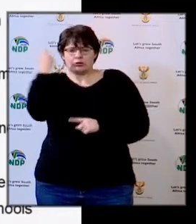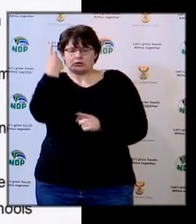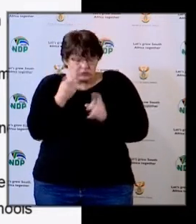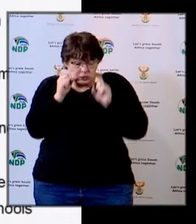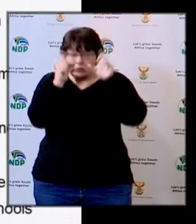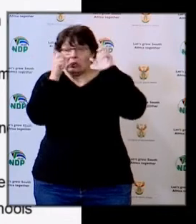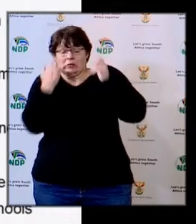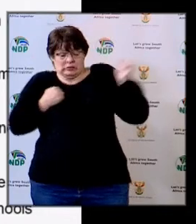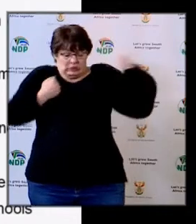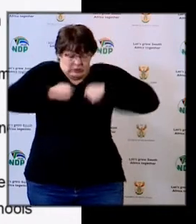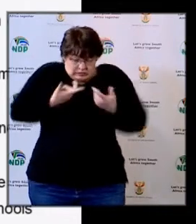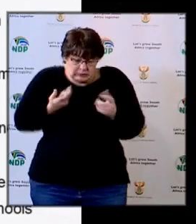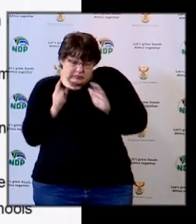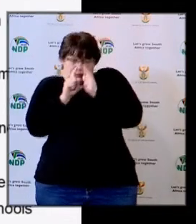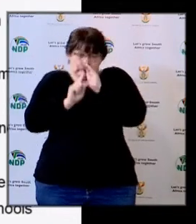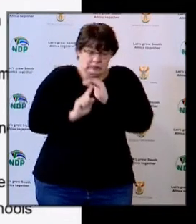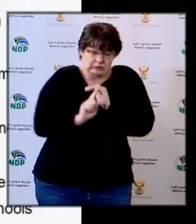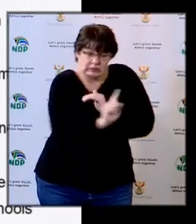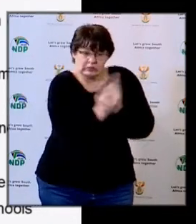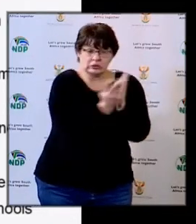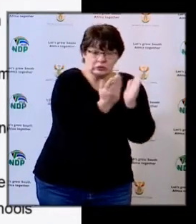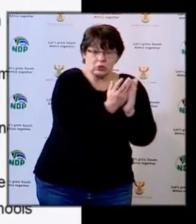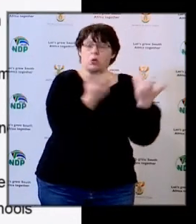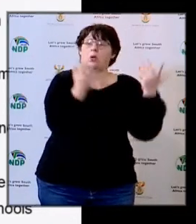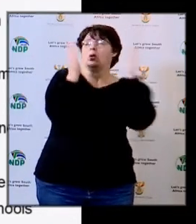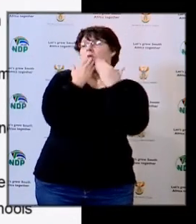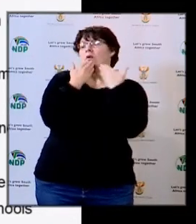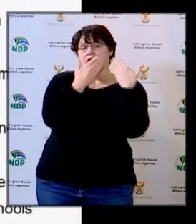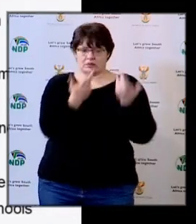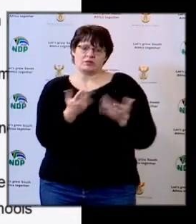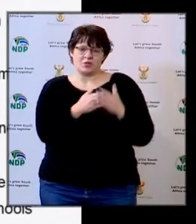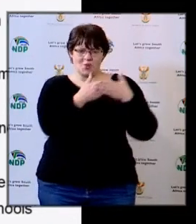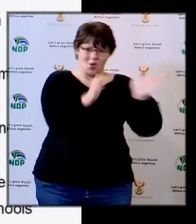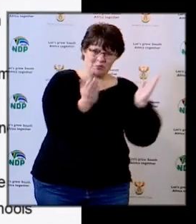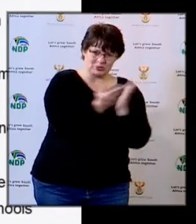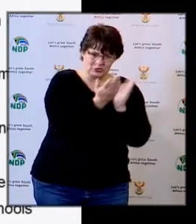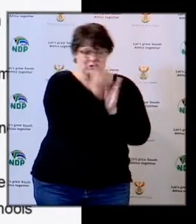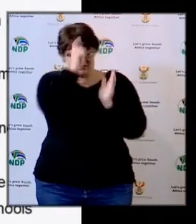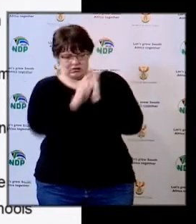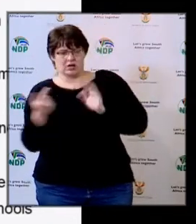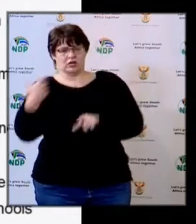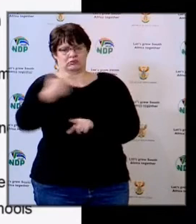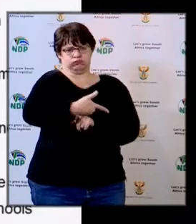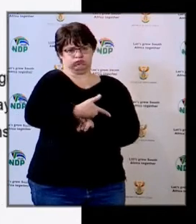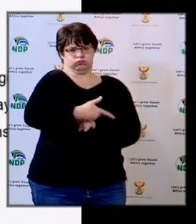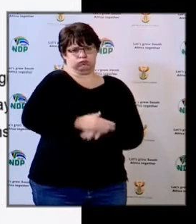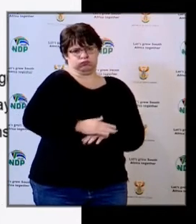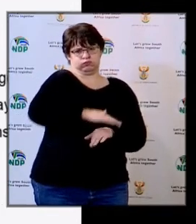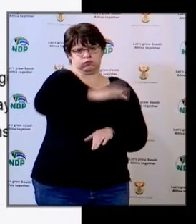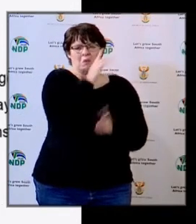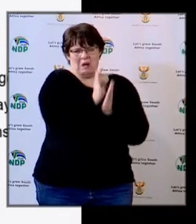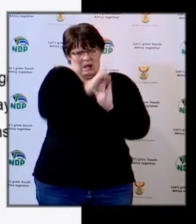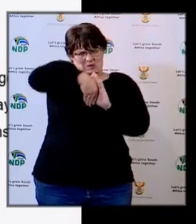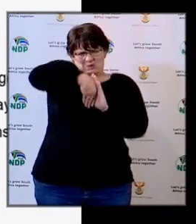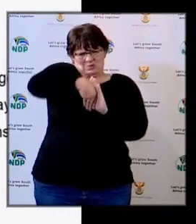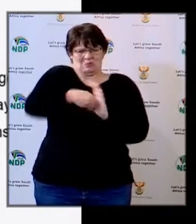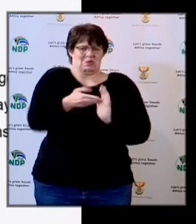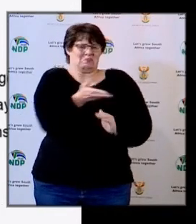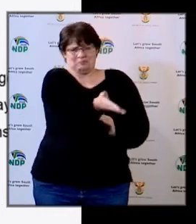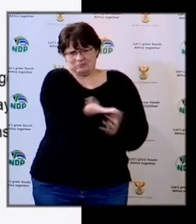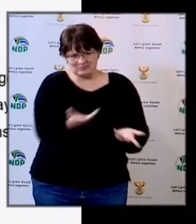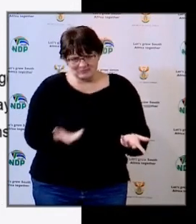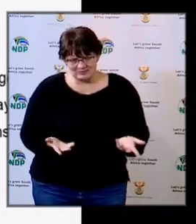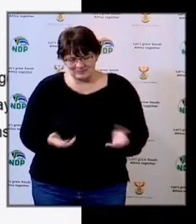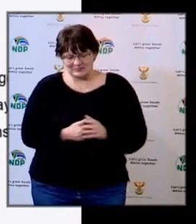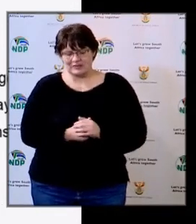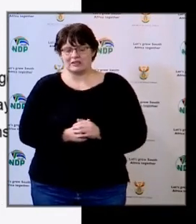for the principals and the deputy principals and the members of public that enabled us to open the schools and supply tanks into those areas.